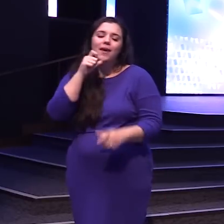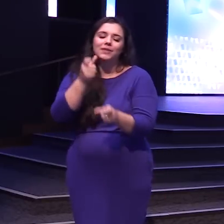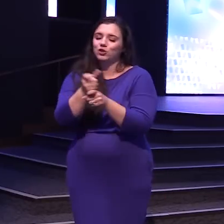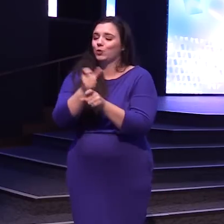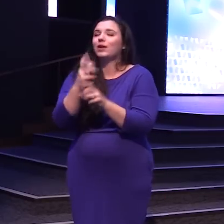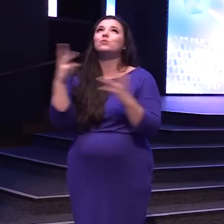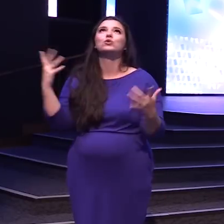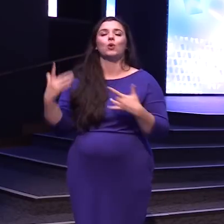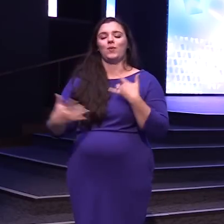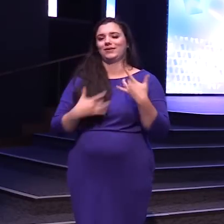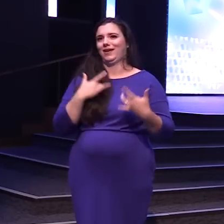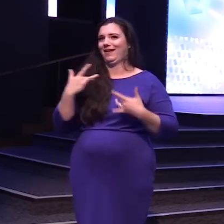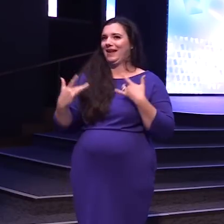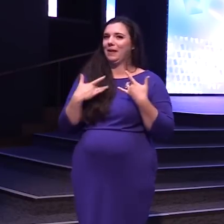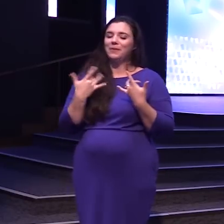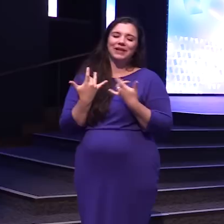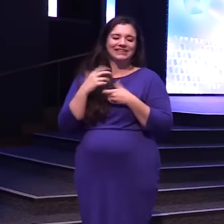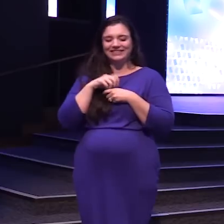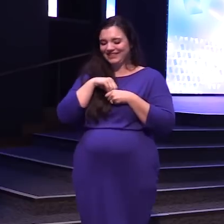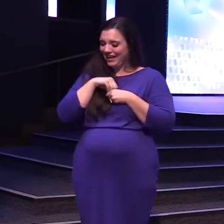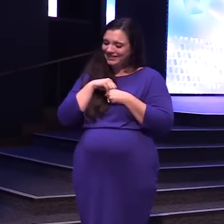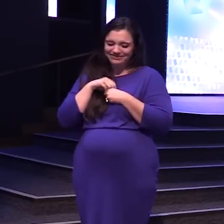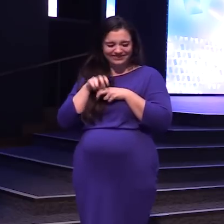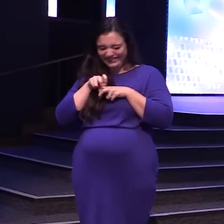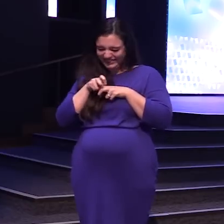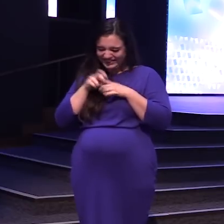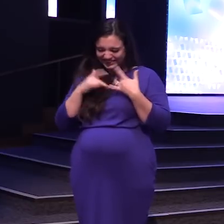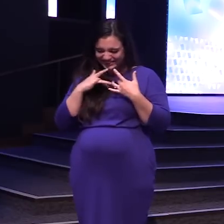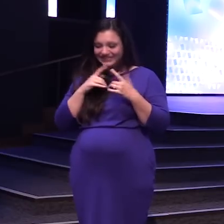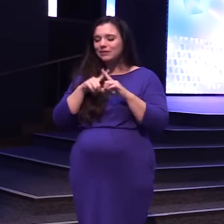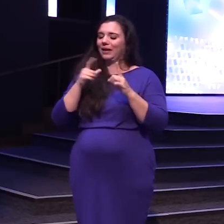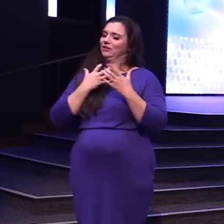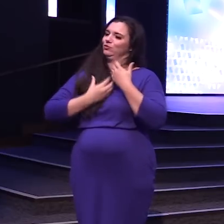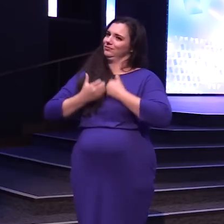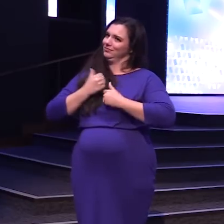I'm so pumped about it I'm just like squealing on the inside Keeping it in though Keeping it in